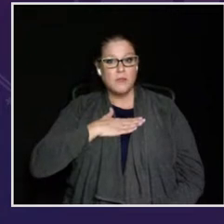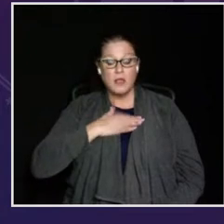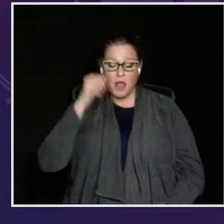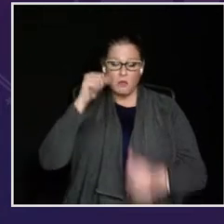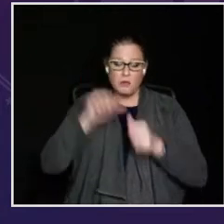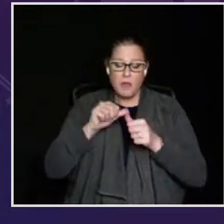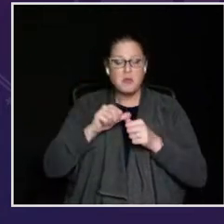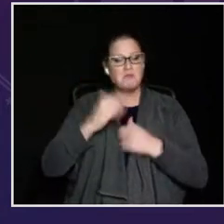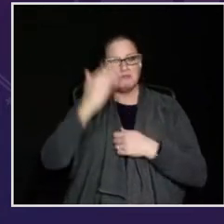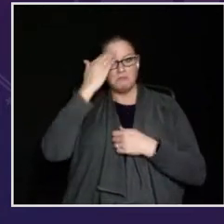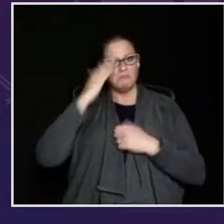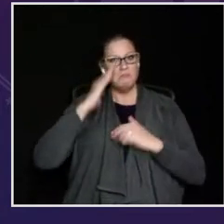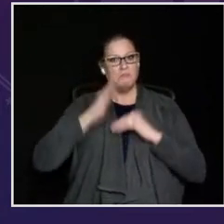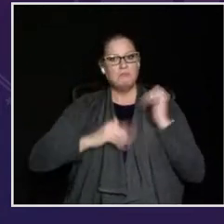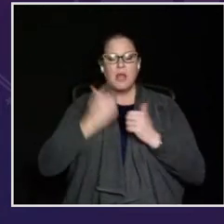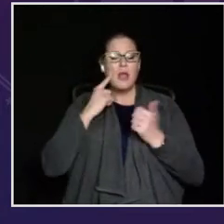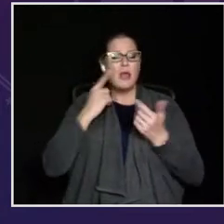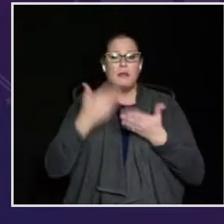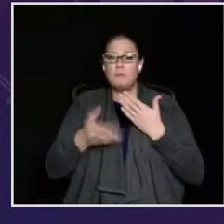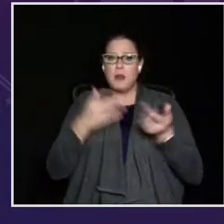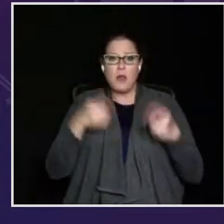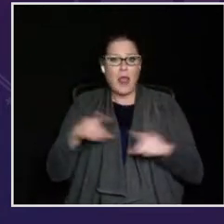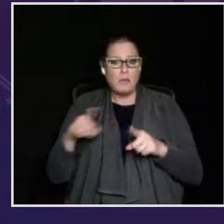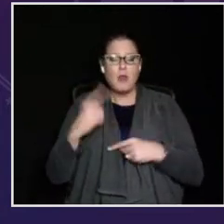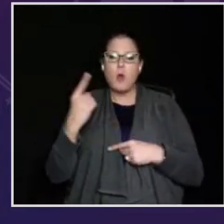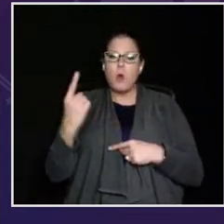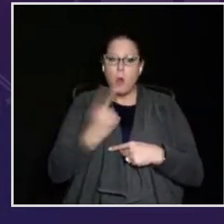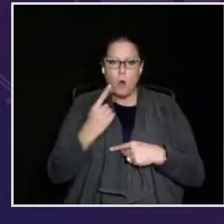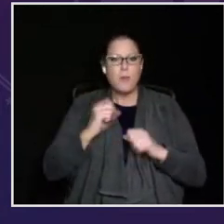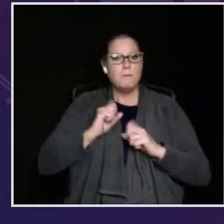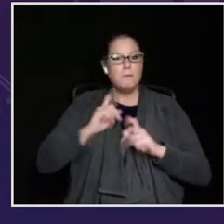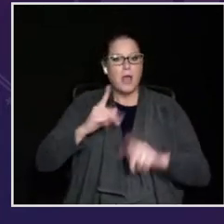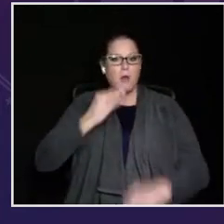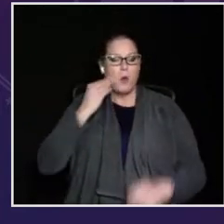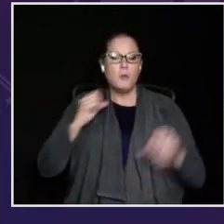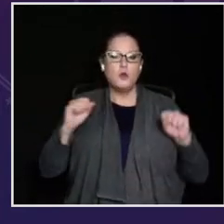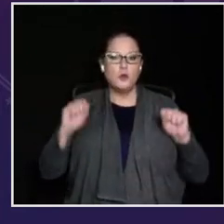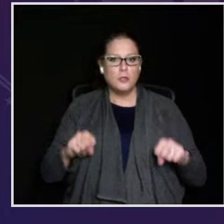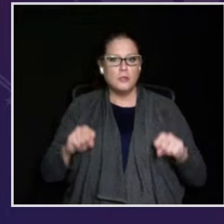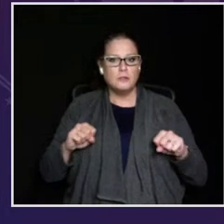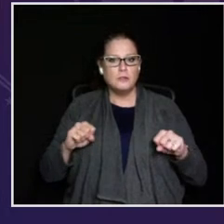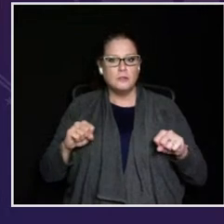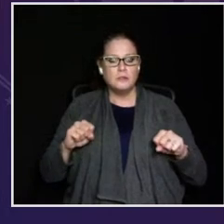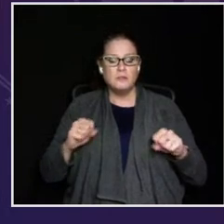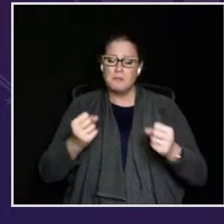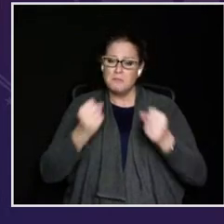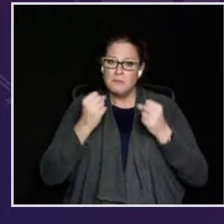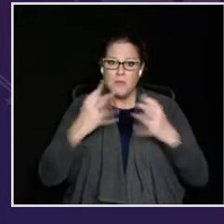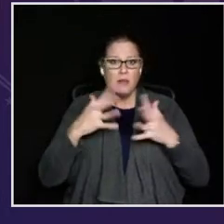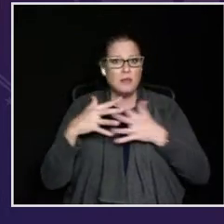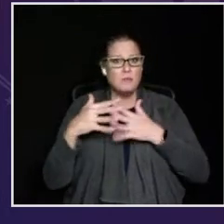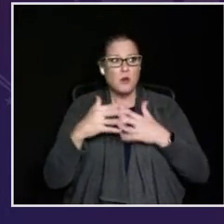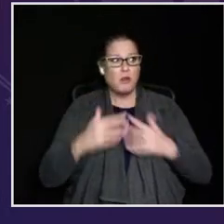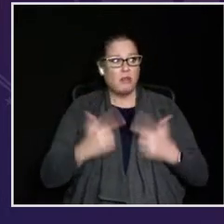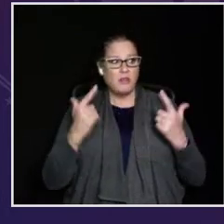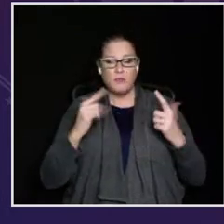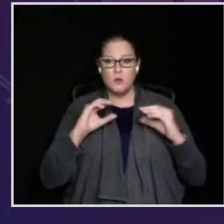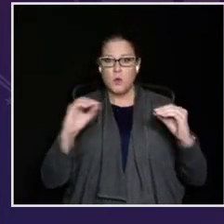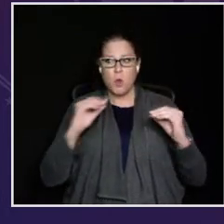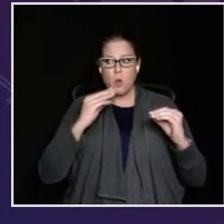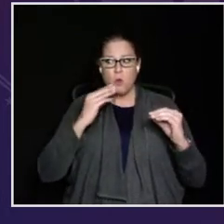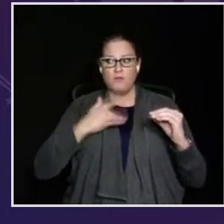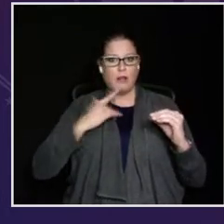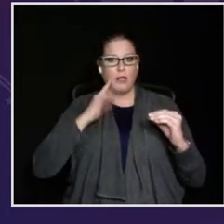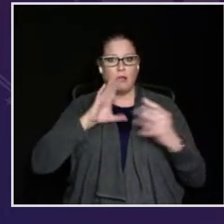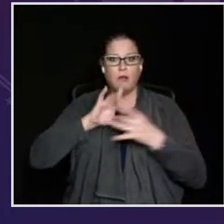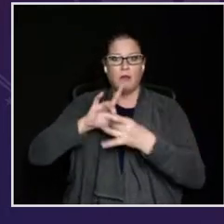in one word, home. I remember the comfort of knowing that no matter what happened, I could always go home.